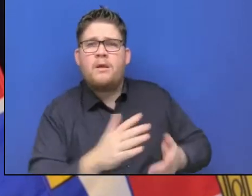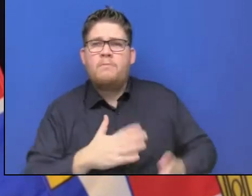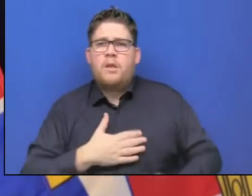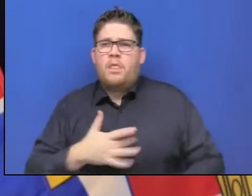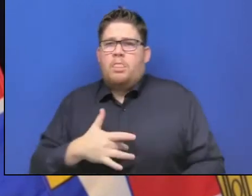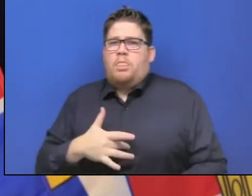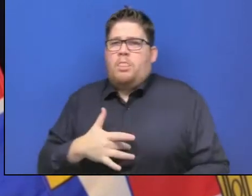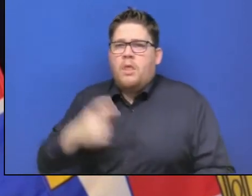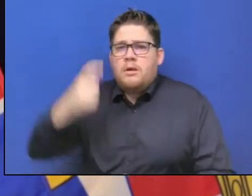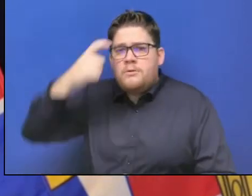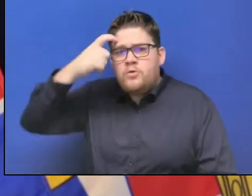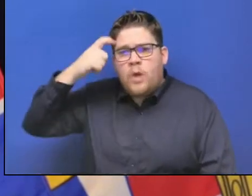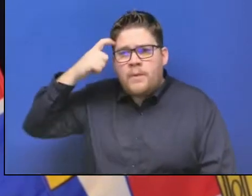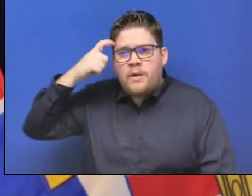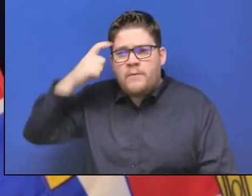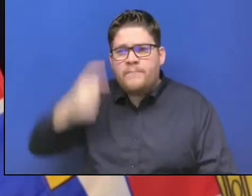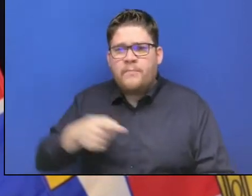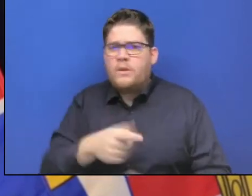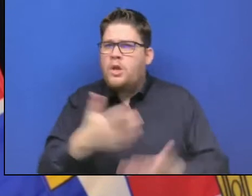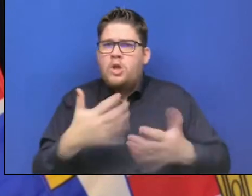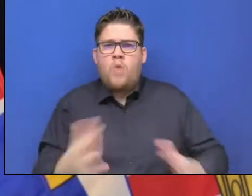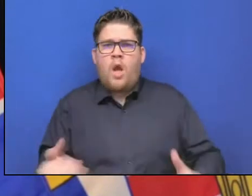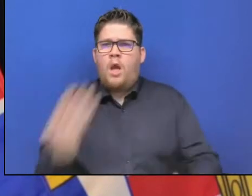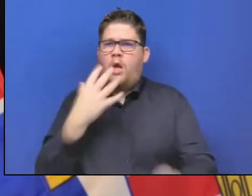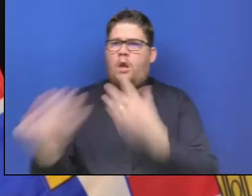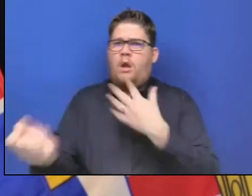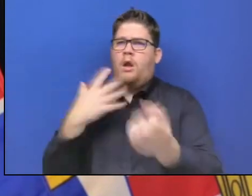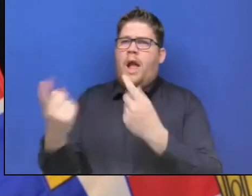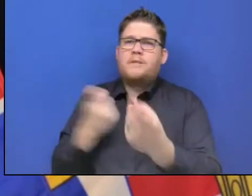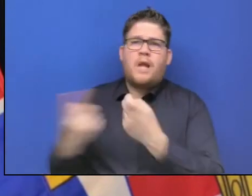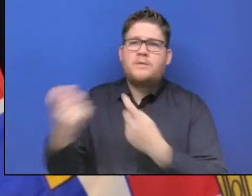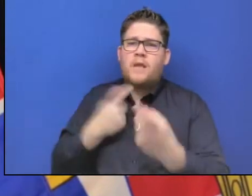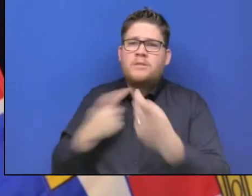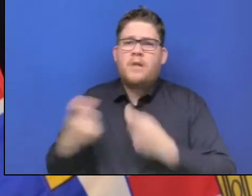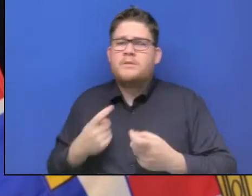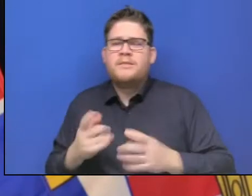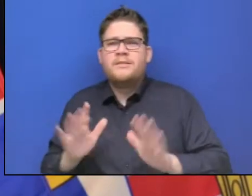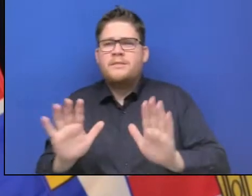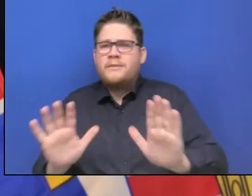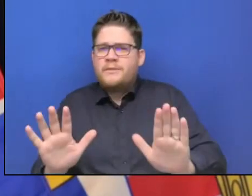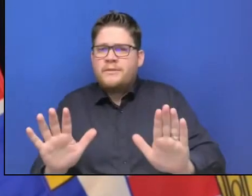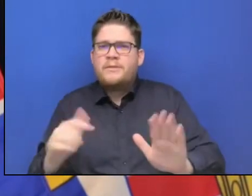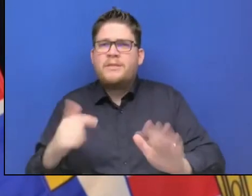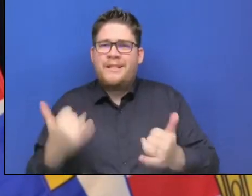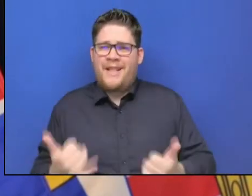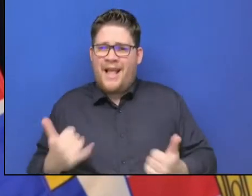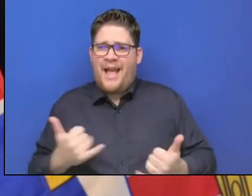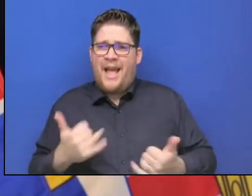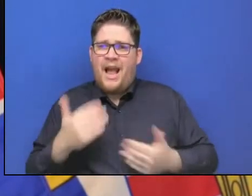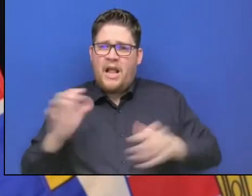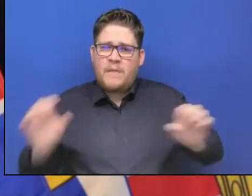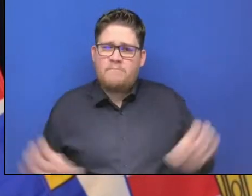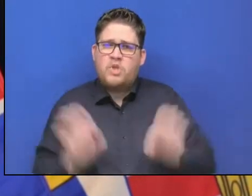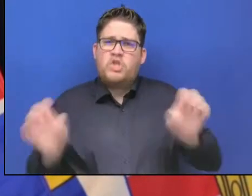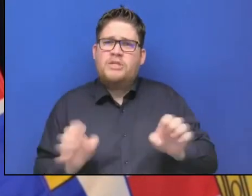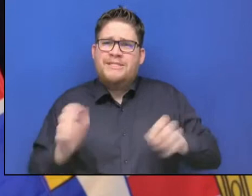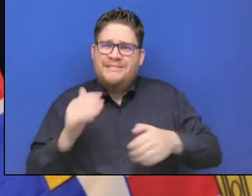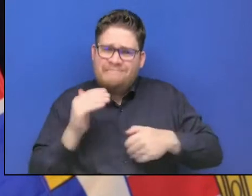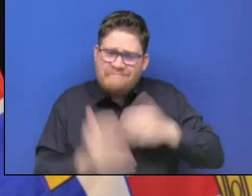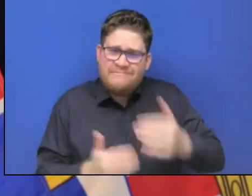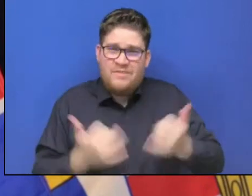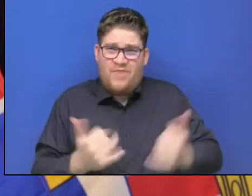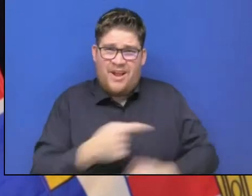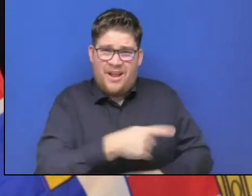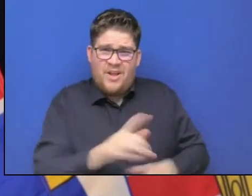don't really want to go there right now. They're still in the emergency and dealing with these events. And what the producers are